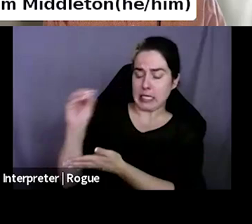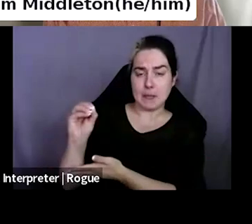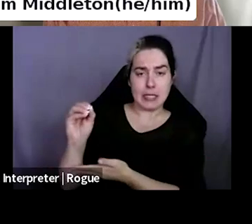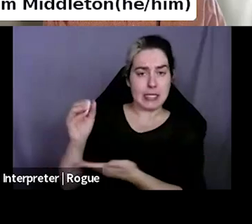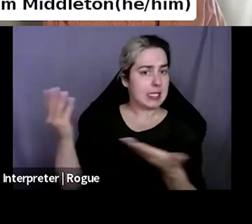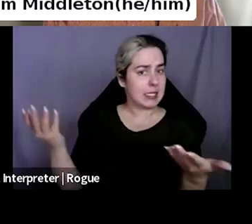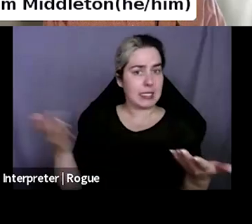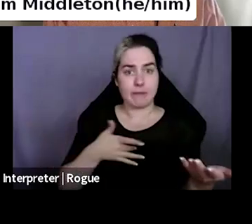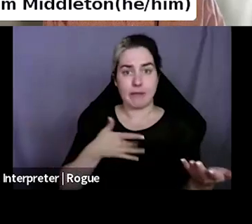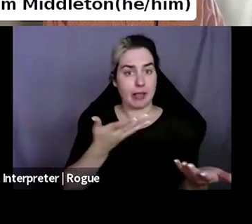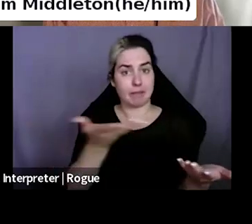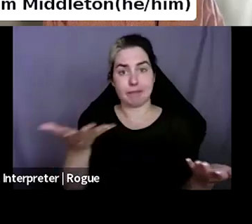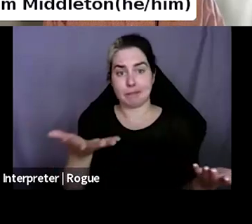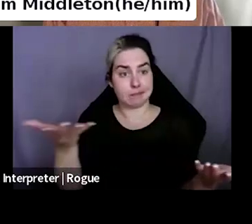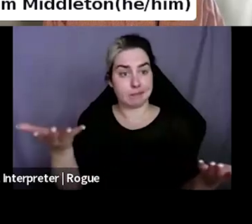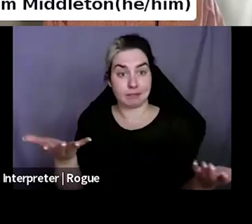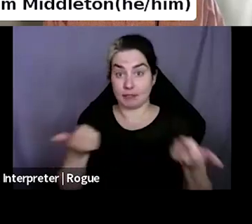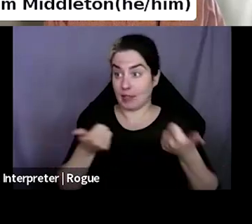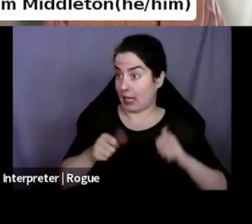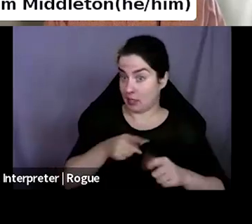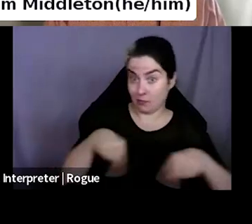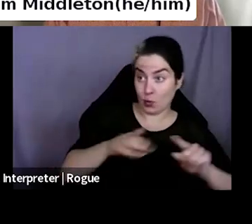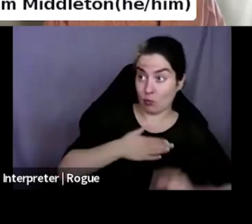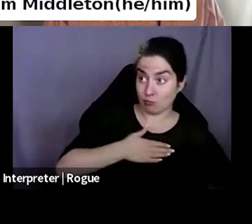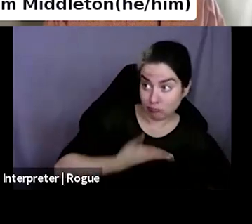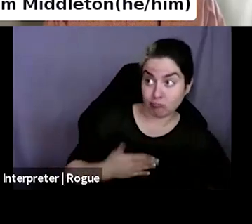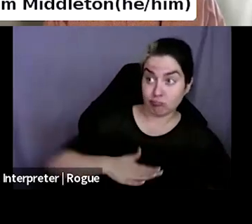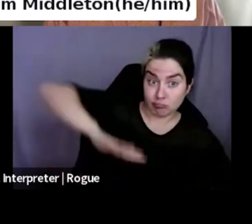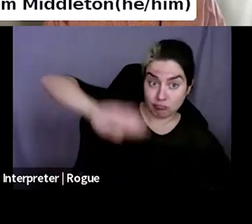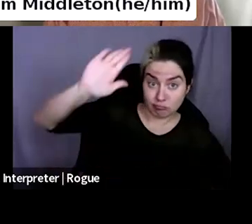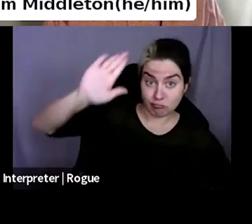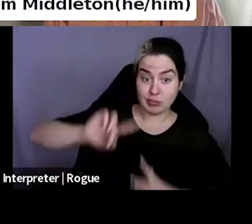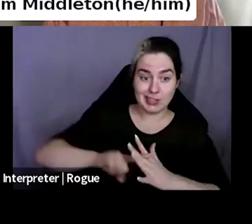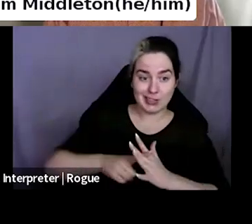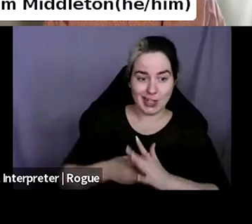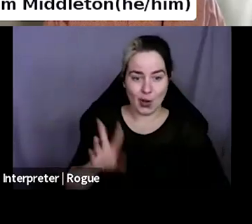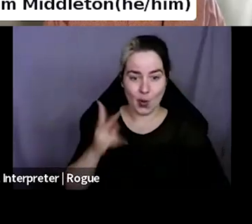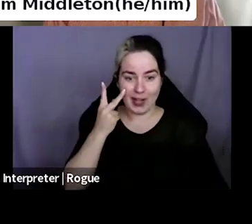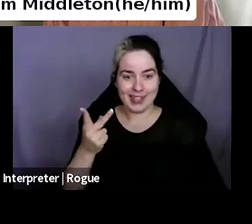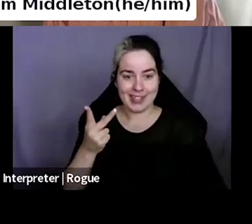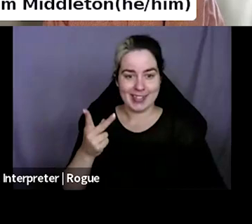Anyone want to start us off or Chandler had his hand up first?